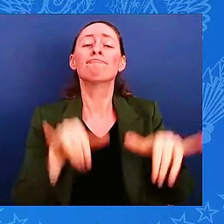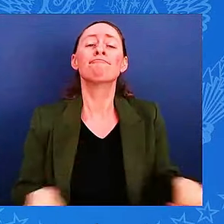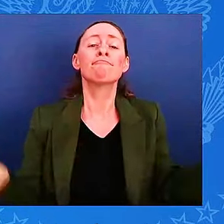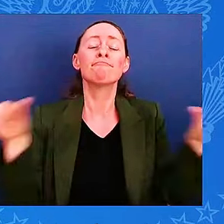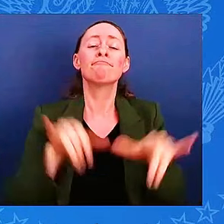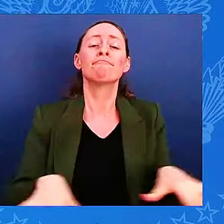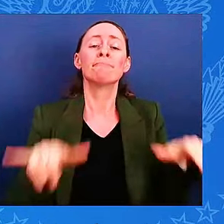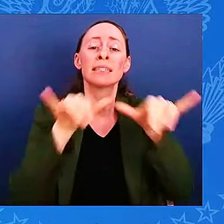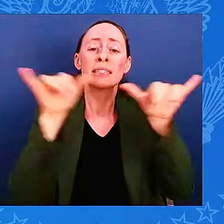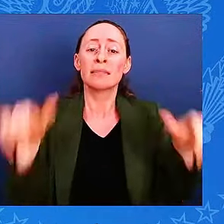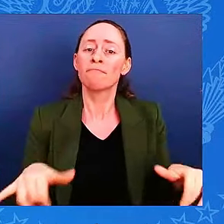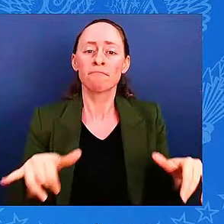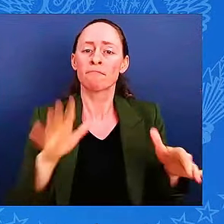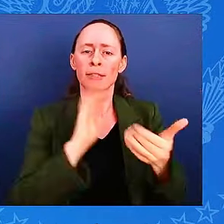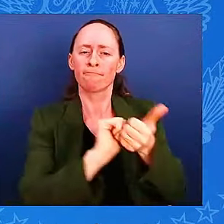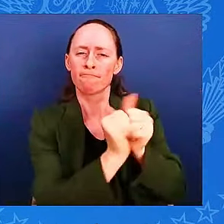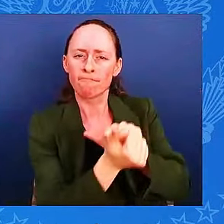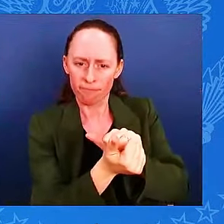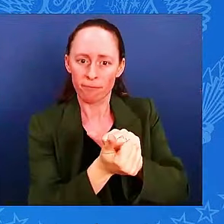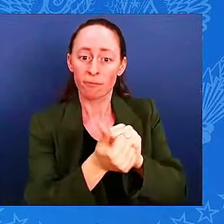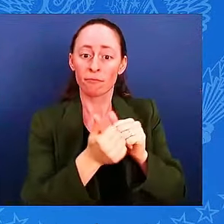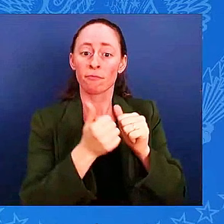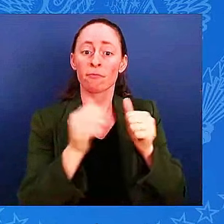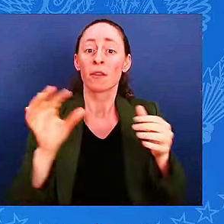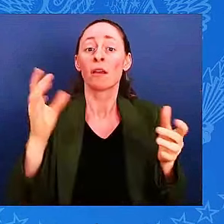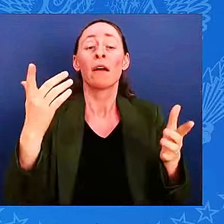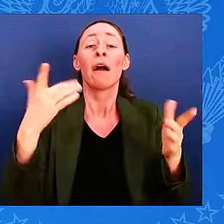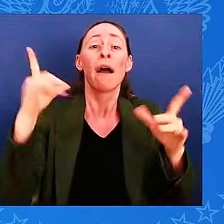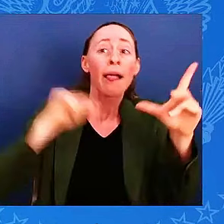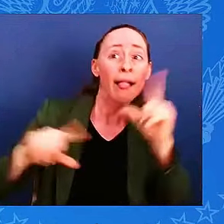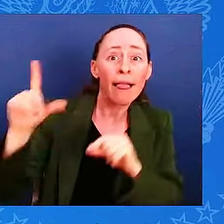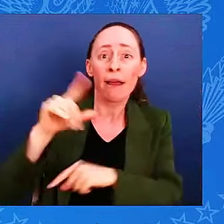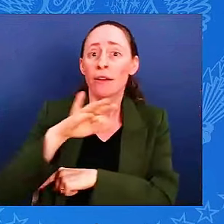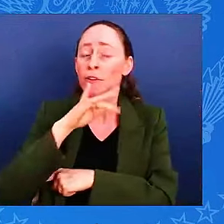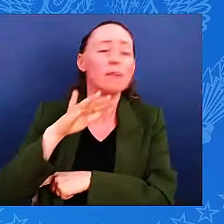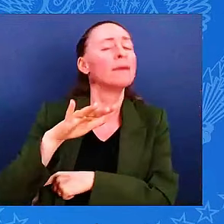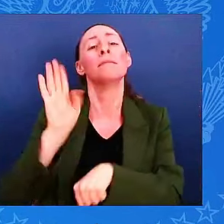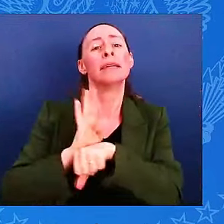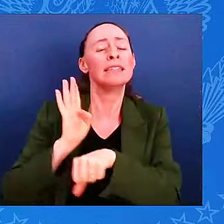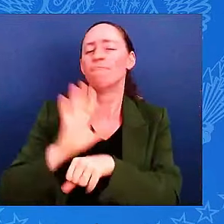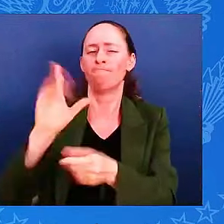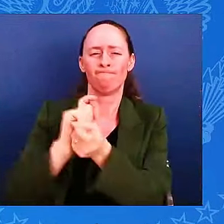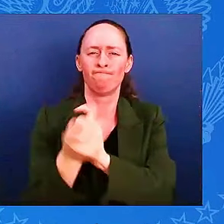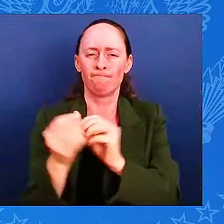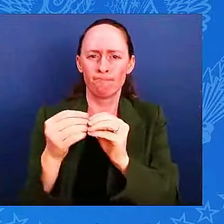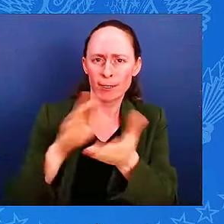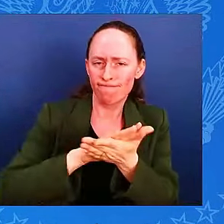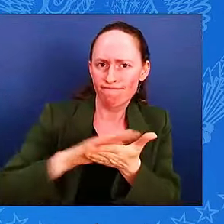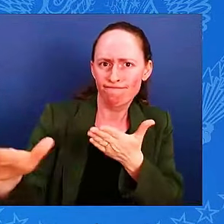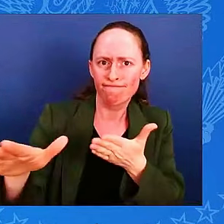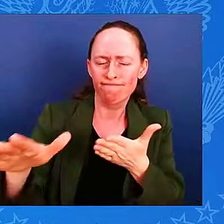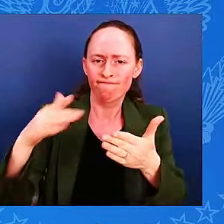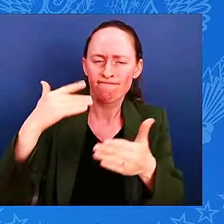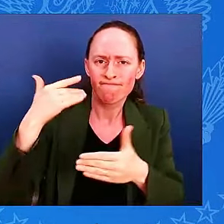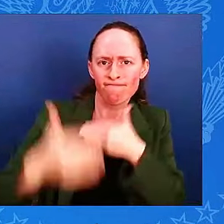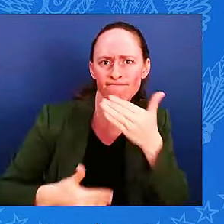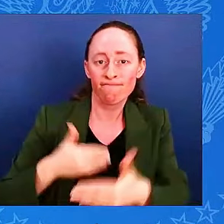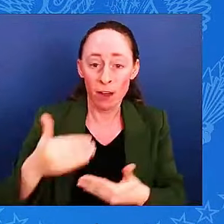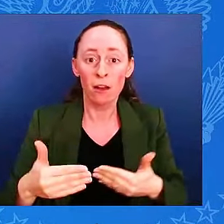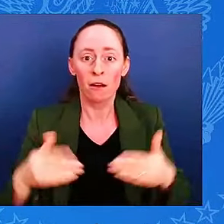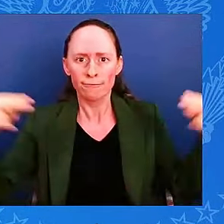stronger than it was before. Folks, it's no secret Russian attacks have caused significant damage to Ukraine.